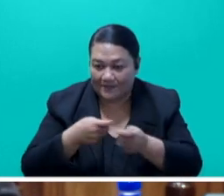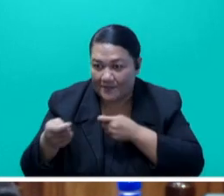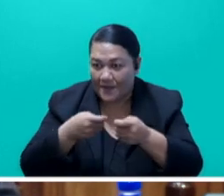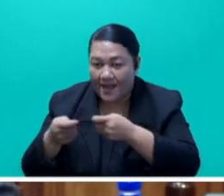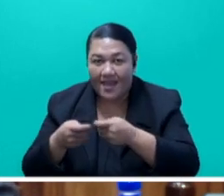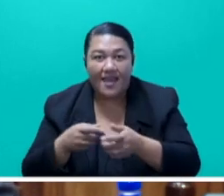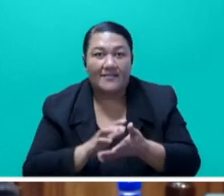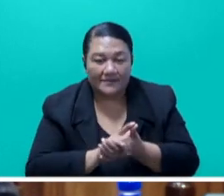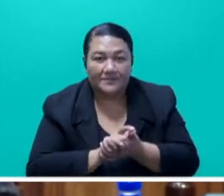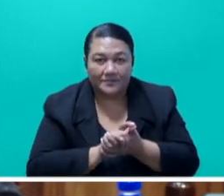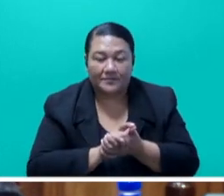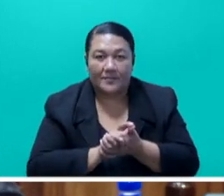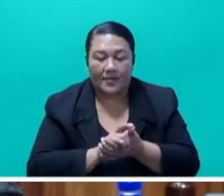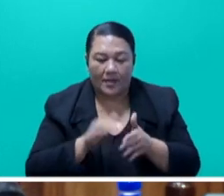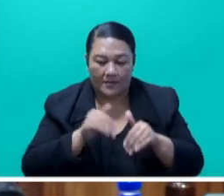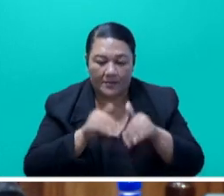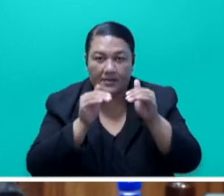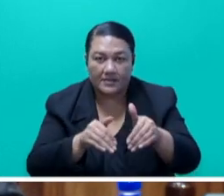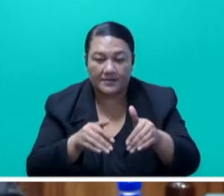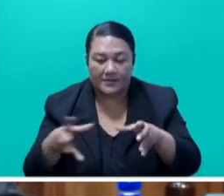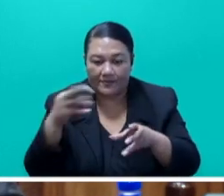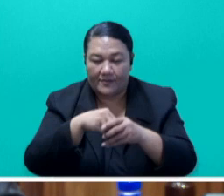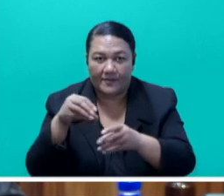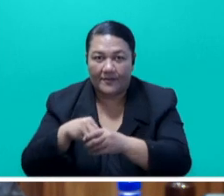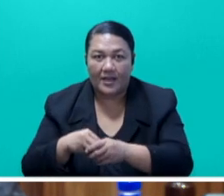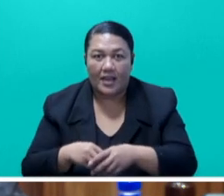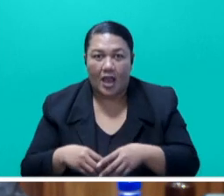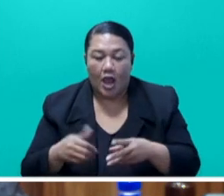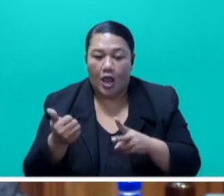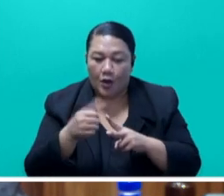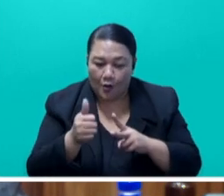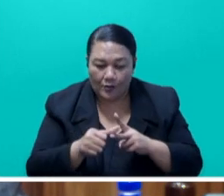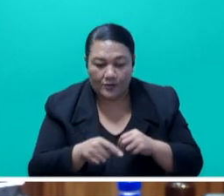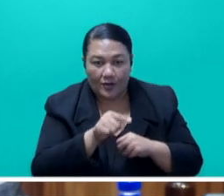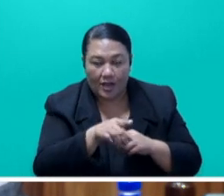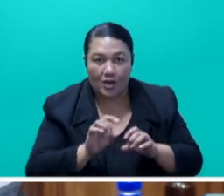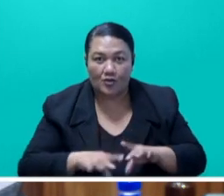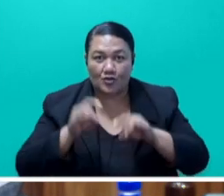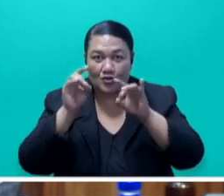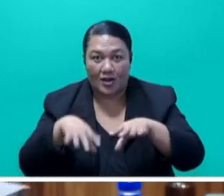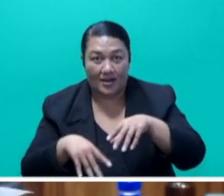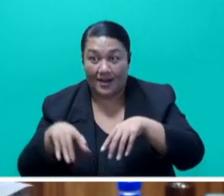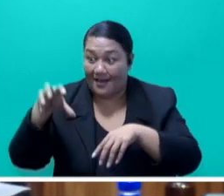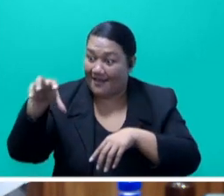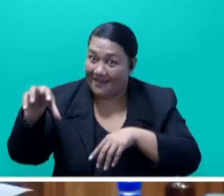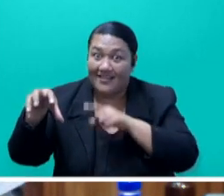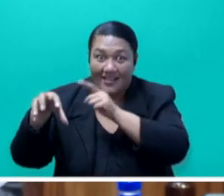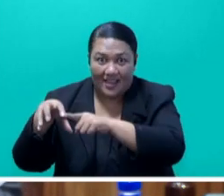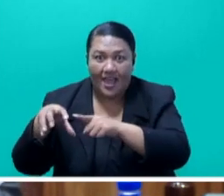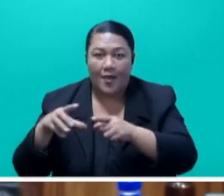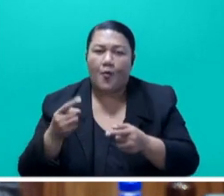to promote 50 participants and the Treasures of the South Pacific Roadshow in Australia that had over 100 trade partners.